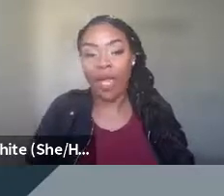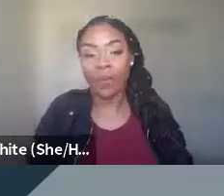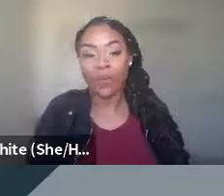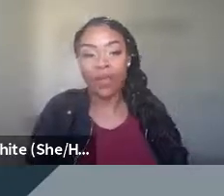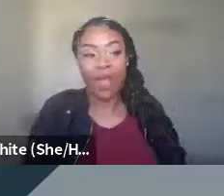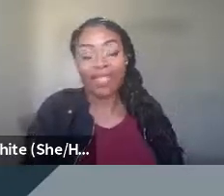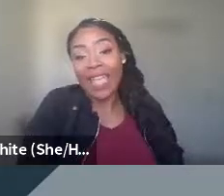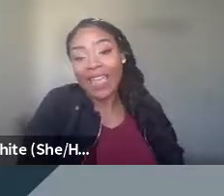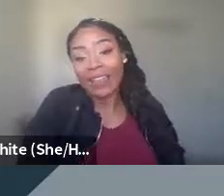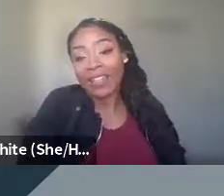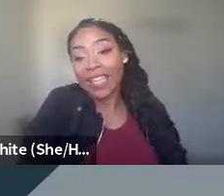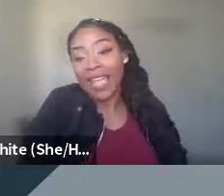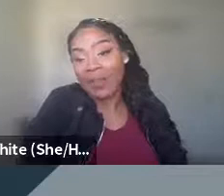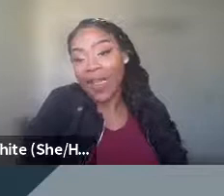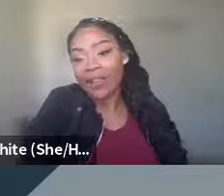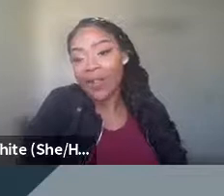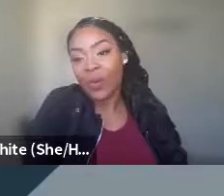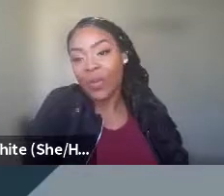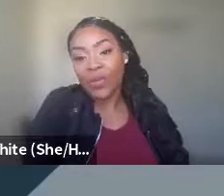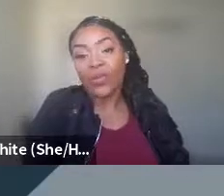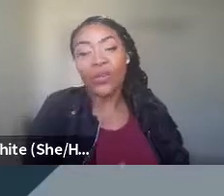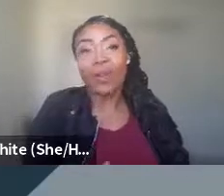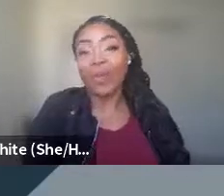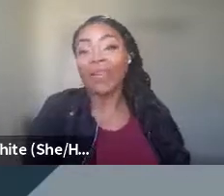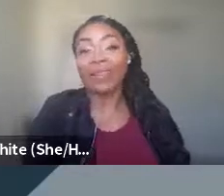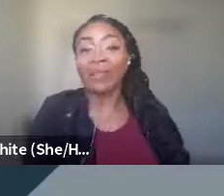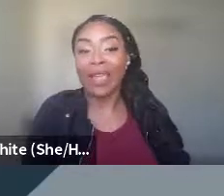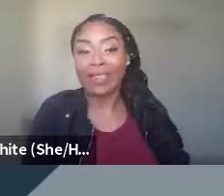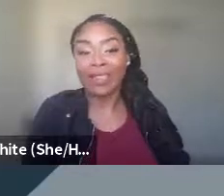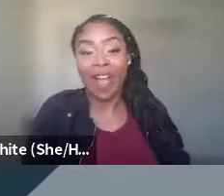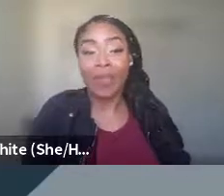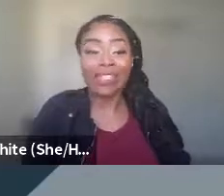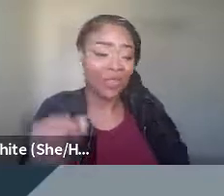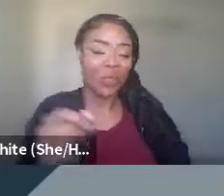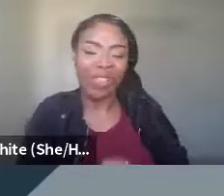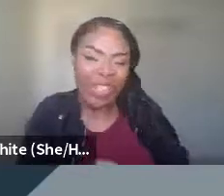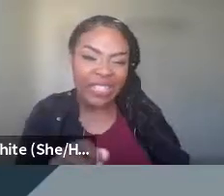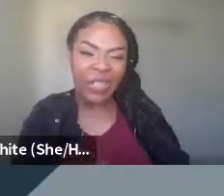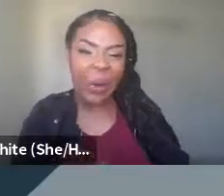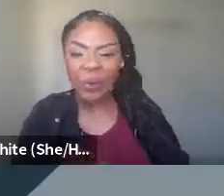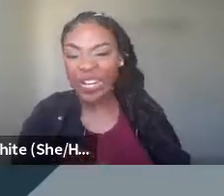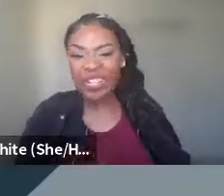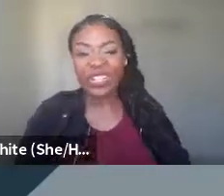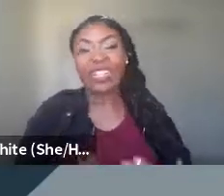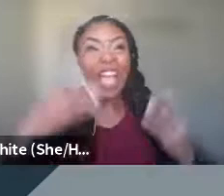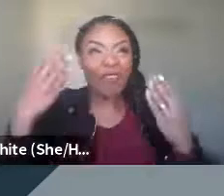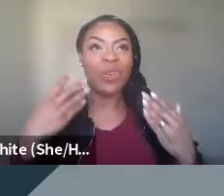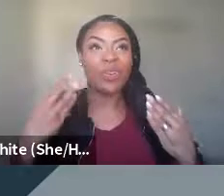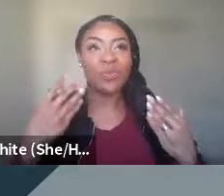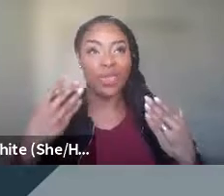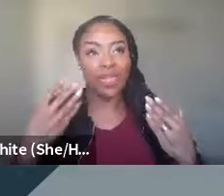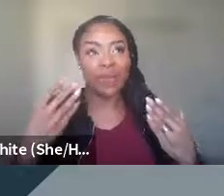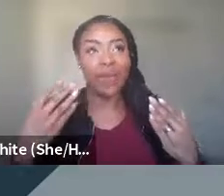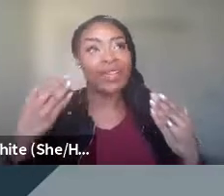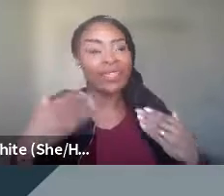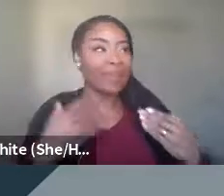say and a mistake, right? And so your ability to debate these topics and your willingness to go and research and have